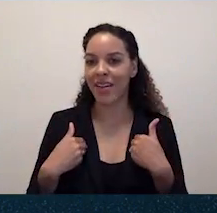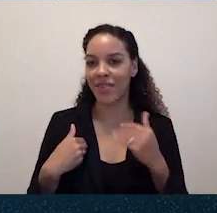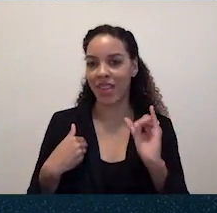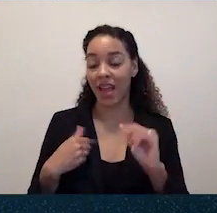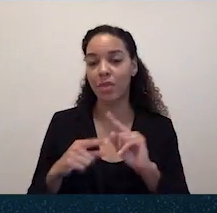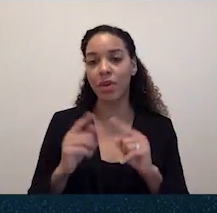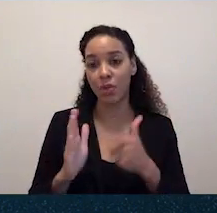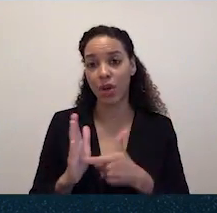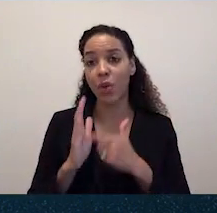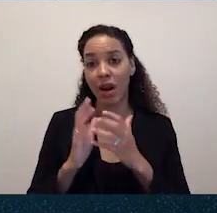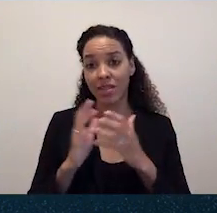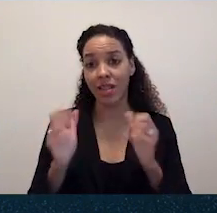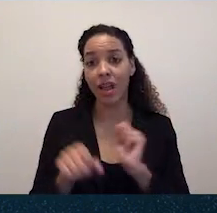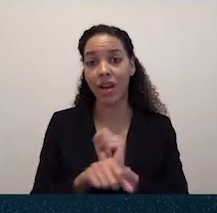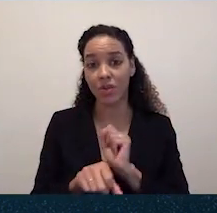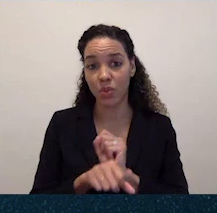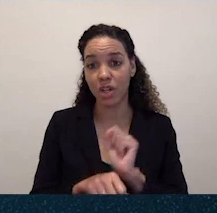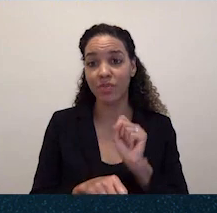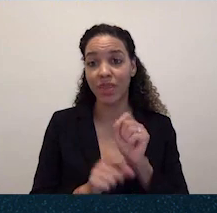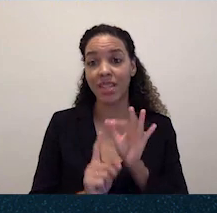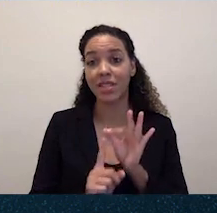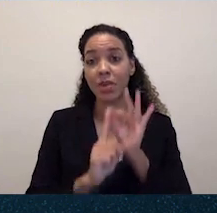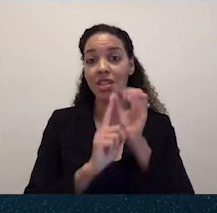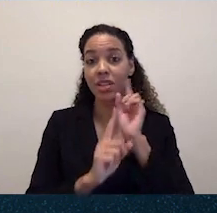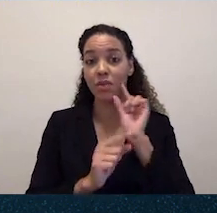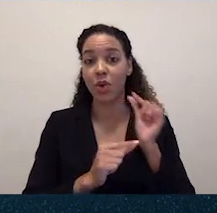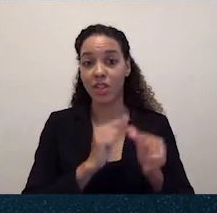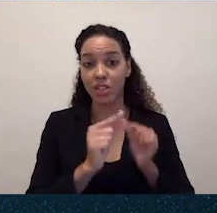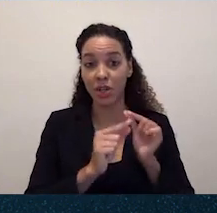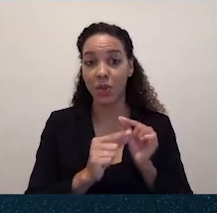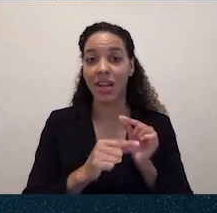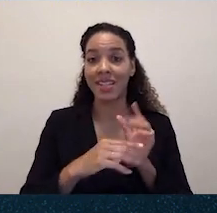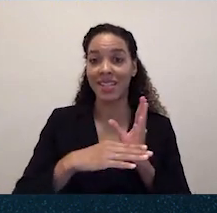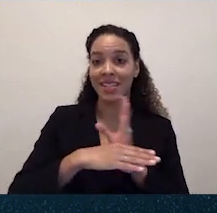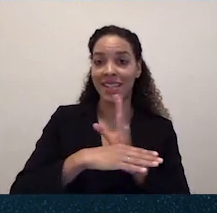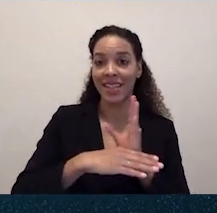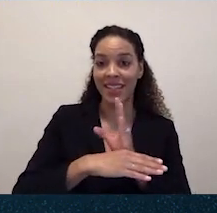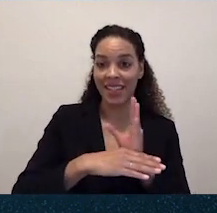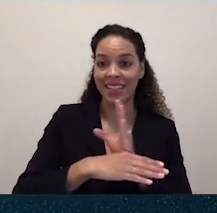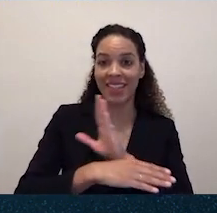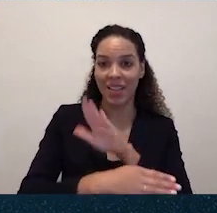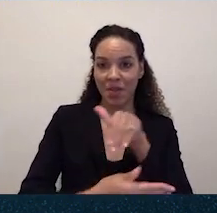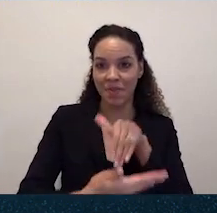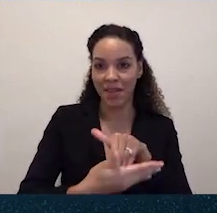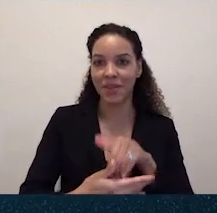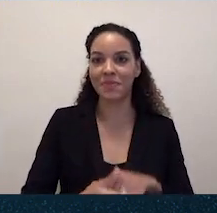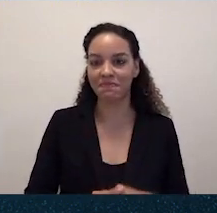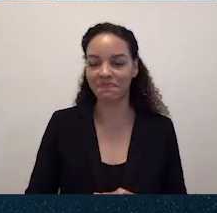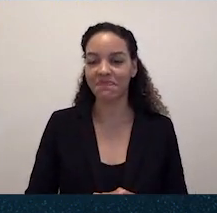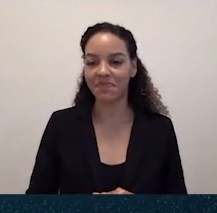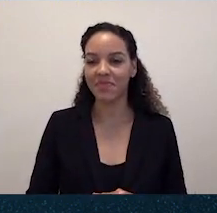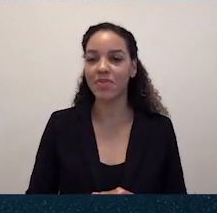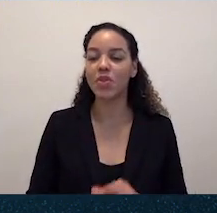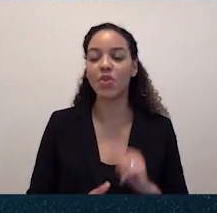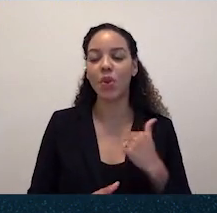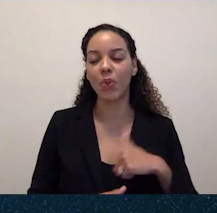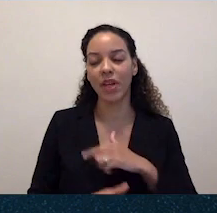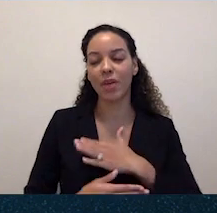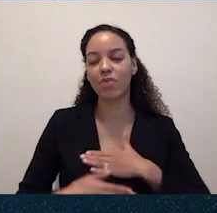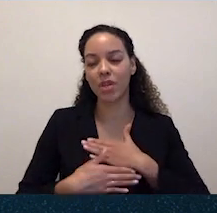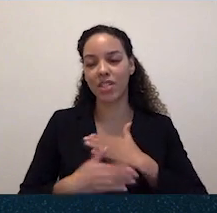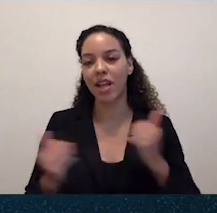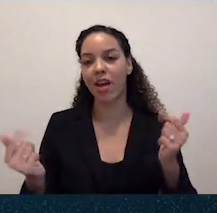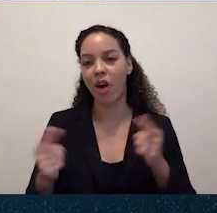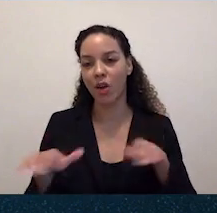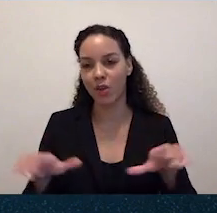lot of work, especially for the generation that's in the middle of those multi-generations. And so we appreciate all that you all are doing,